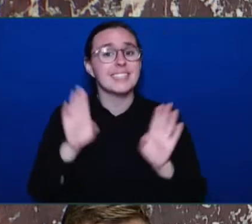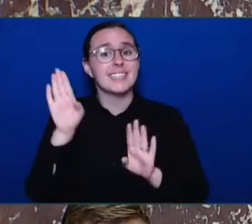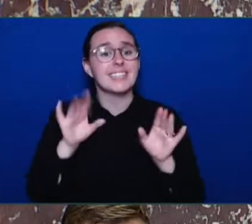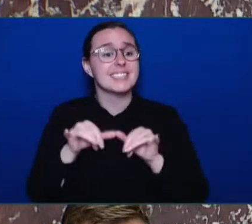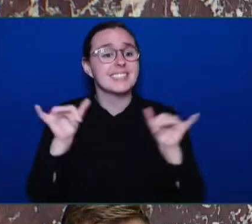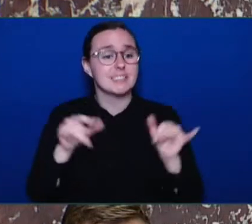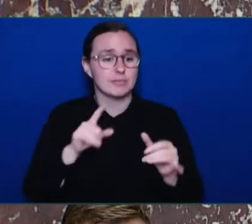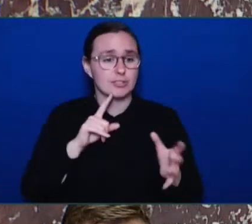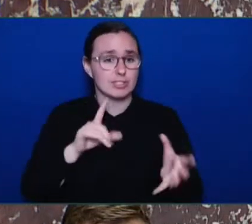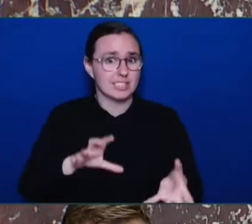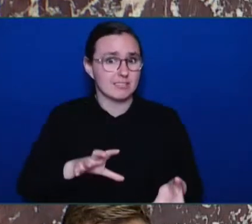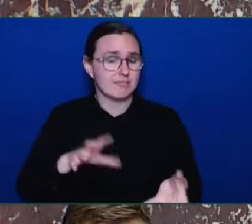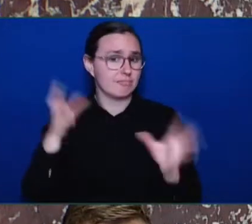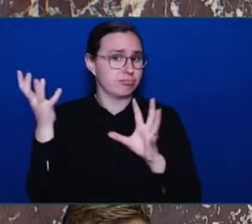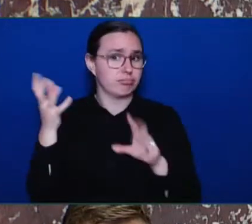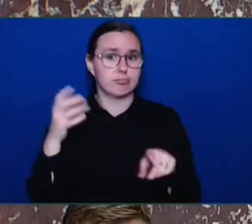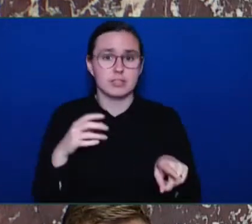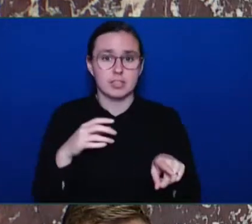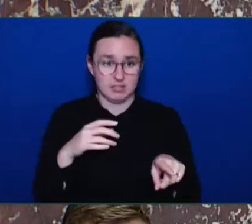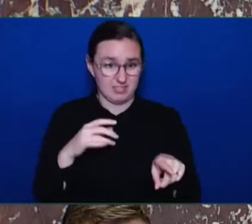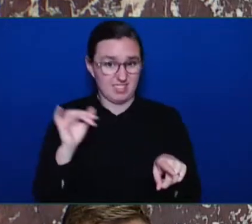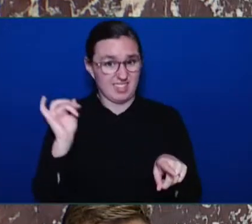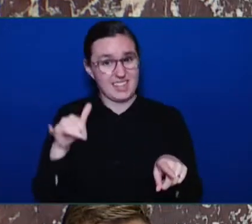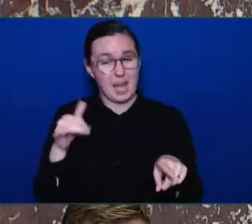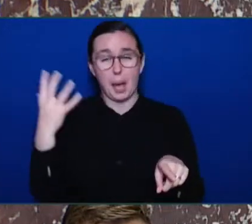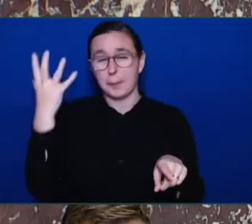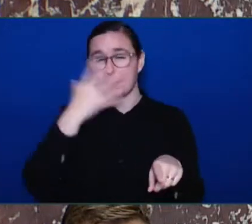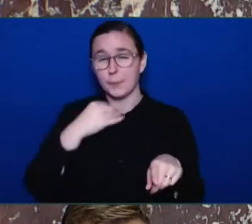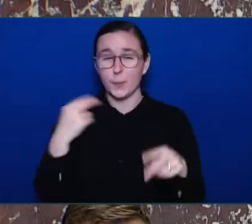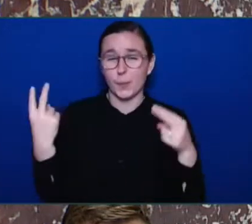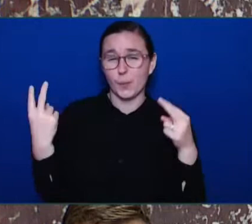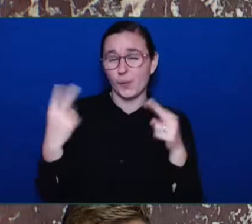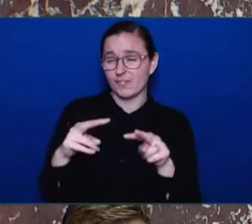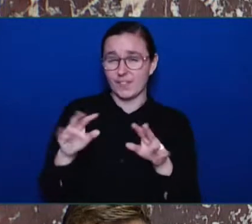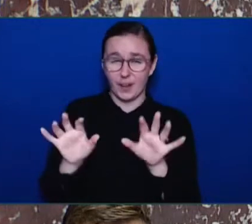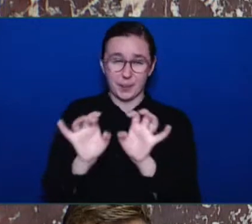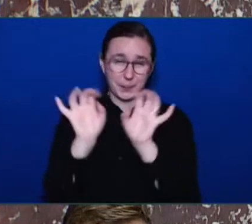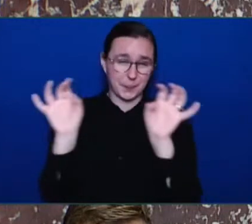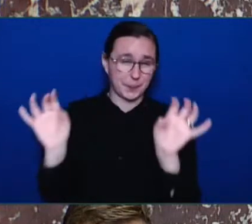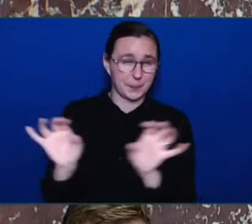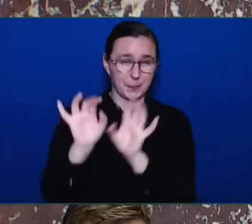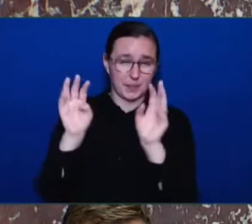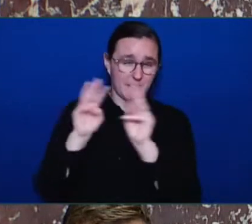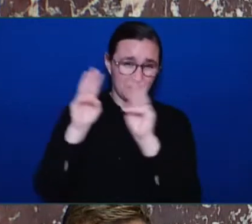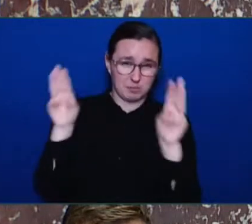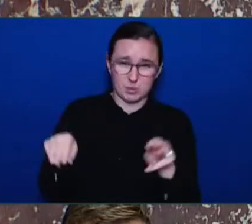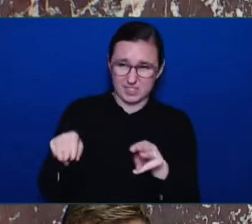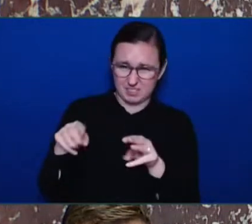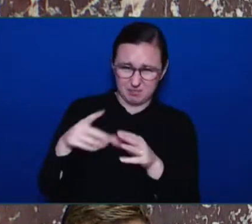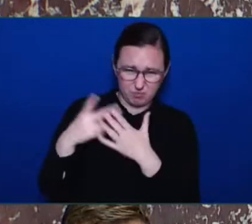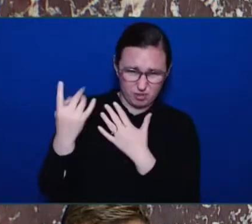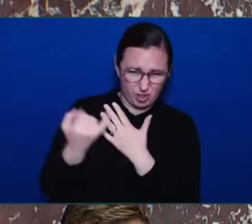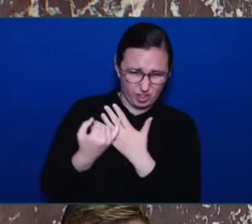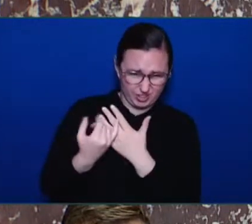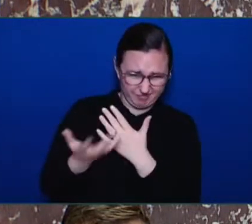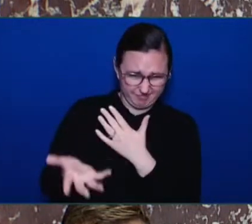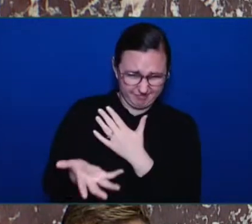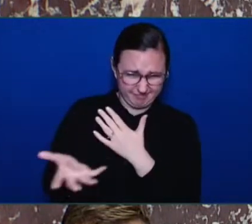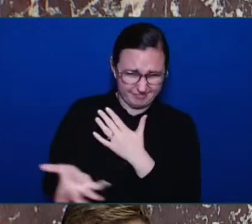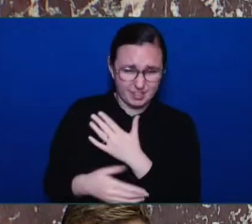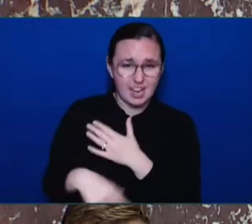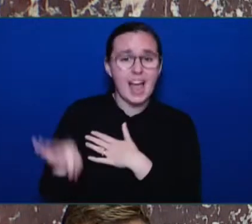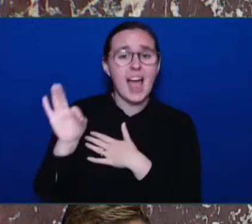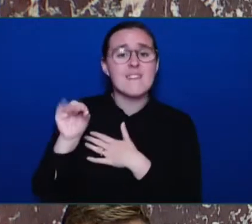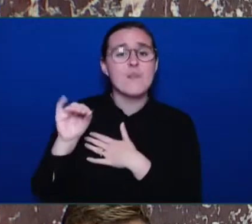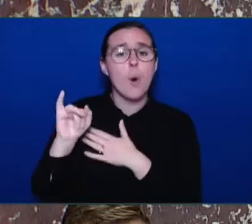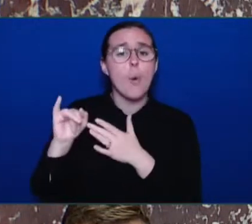project, pretending she was consulting about an FOI fee when the decision had already been made. The NDP have earned the title for being